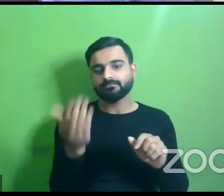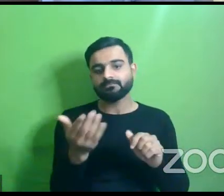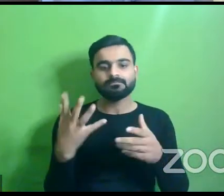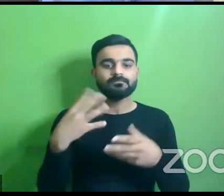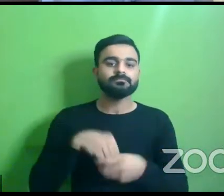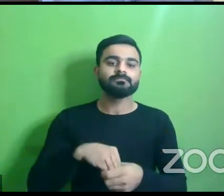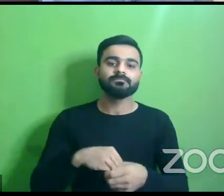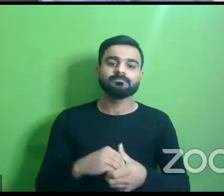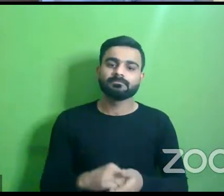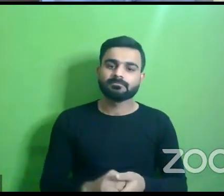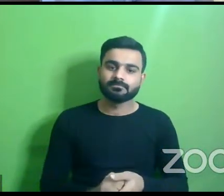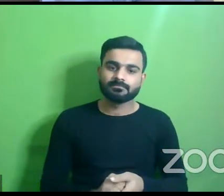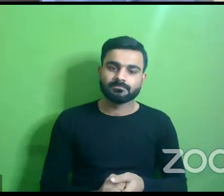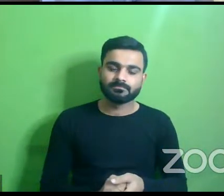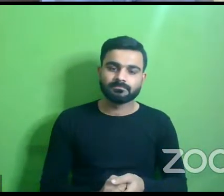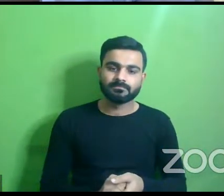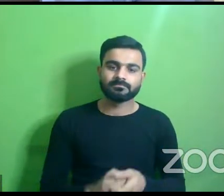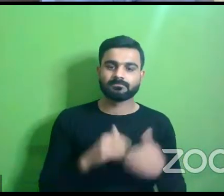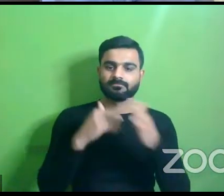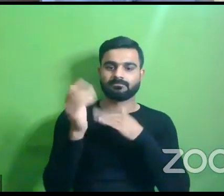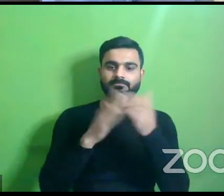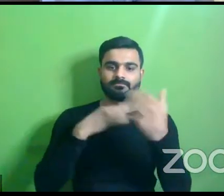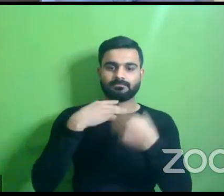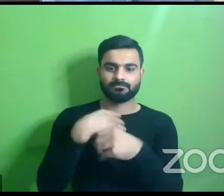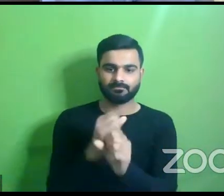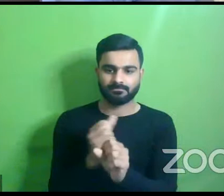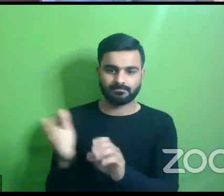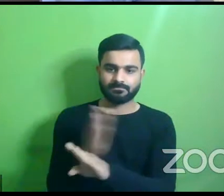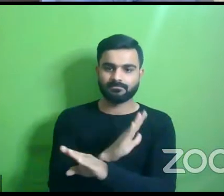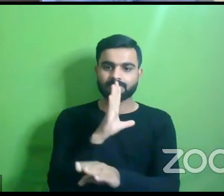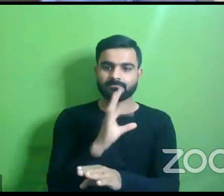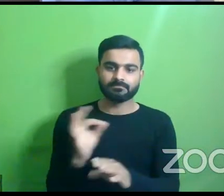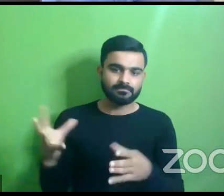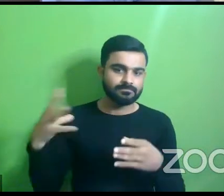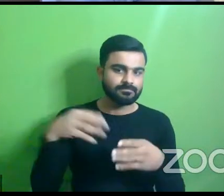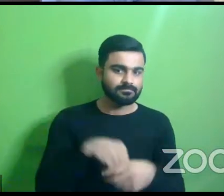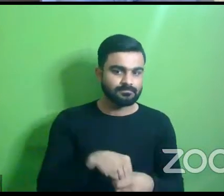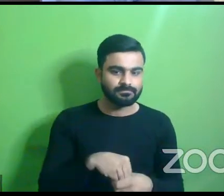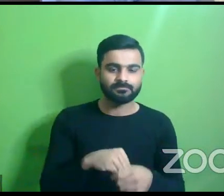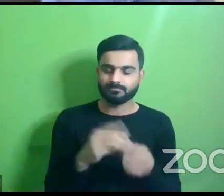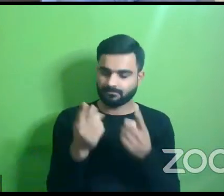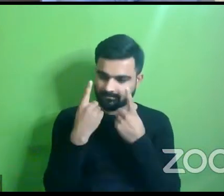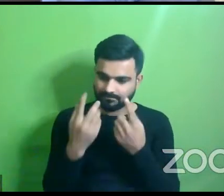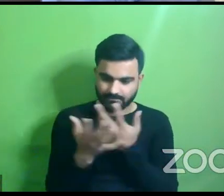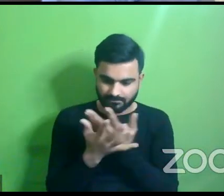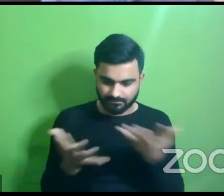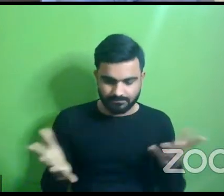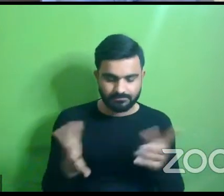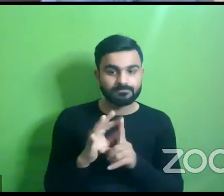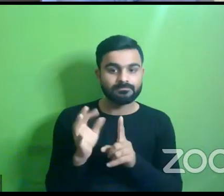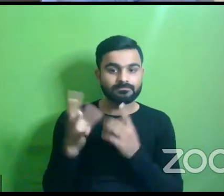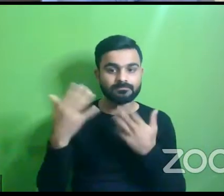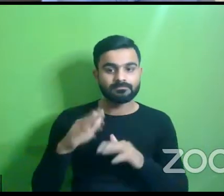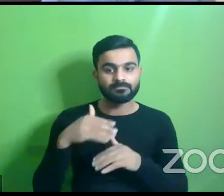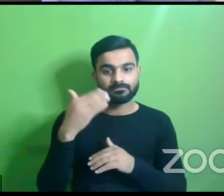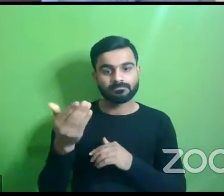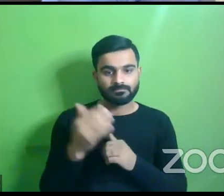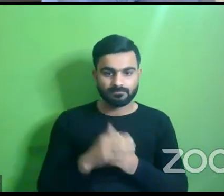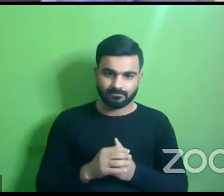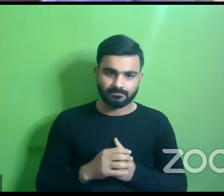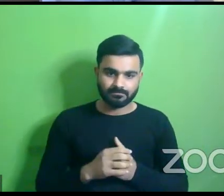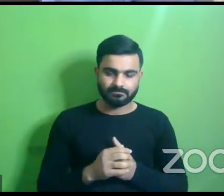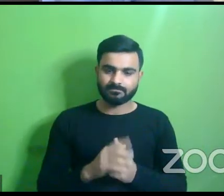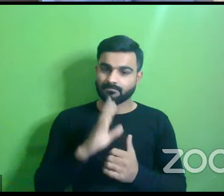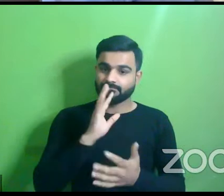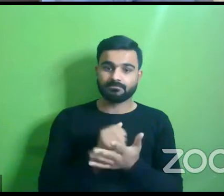as uh as well as you know building capacity before we actually embark on executing things because then there there is a